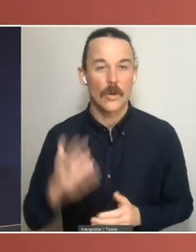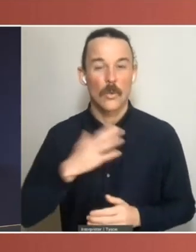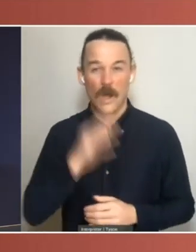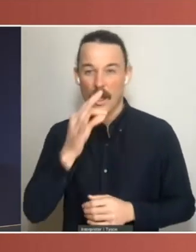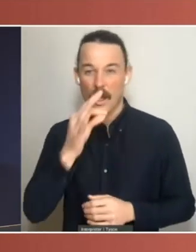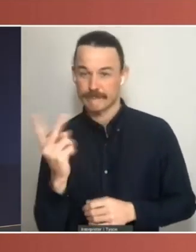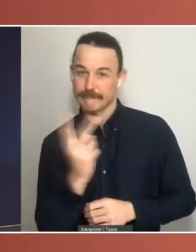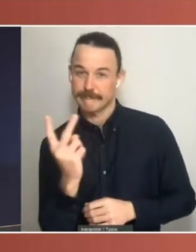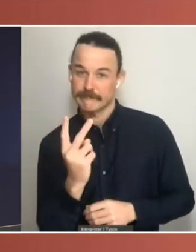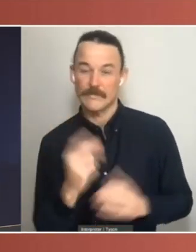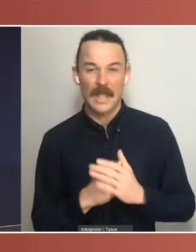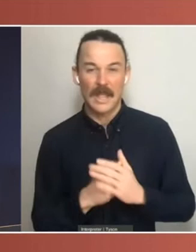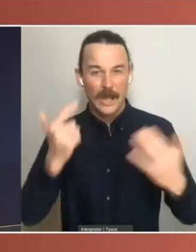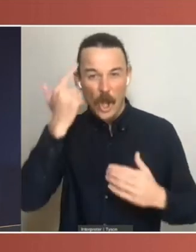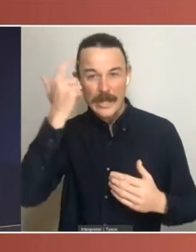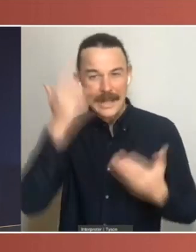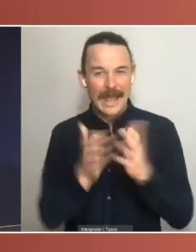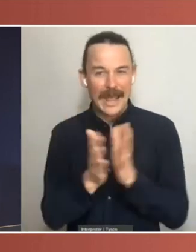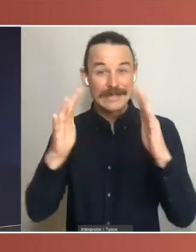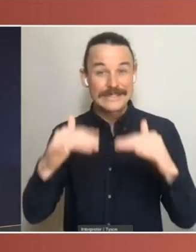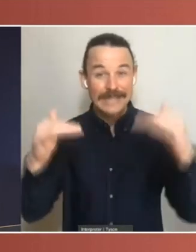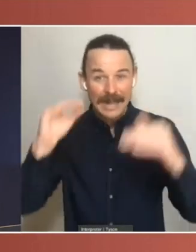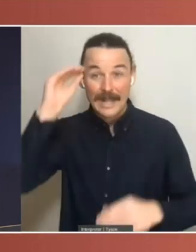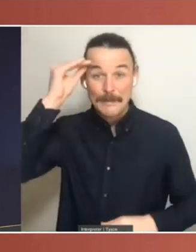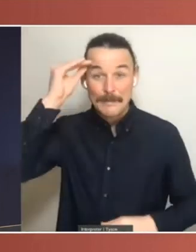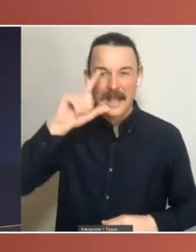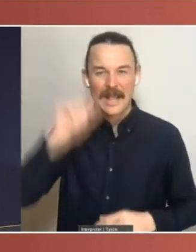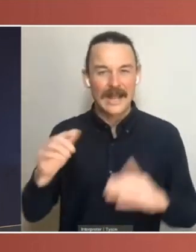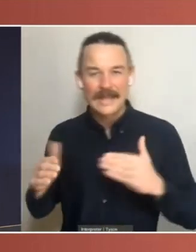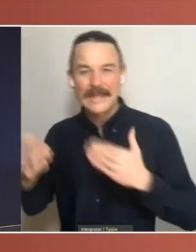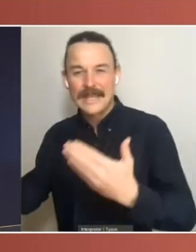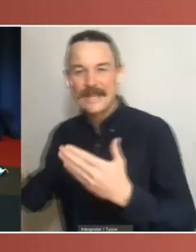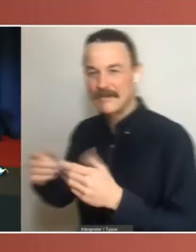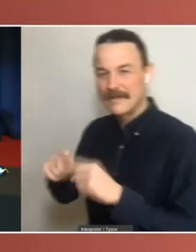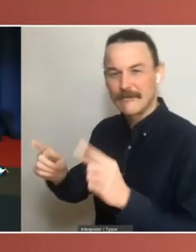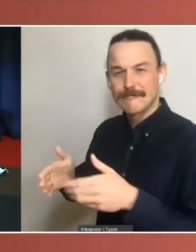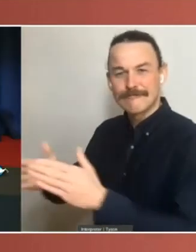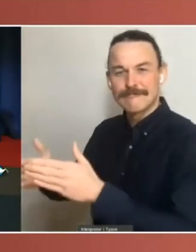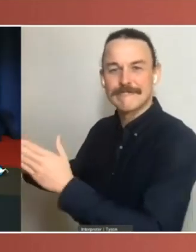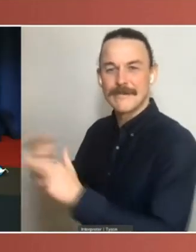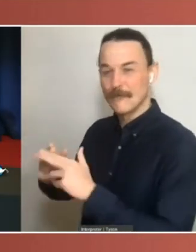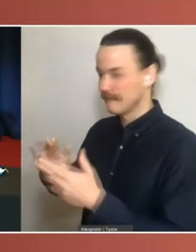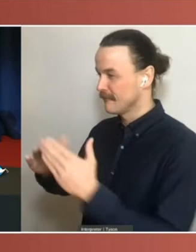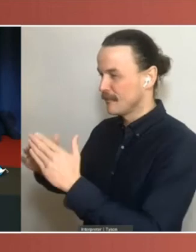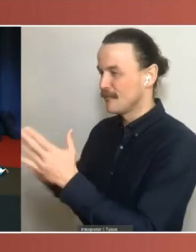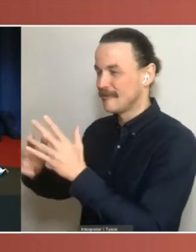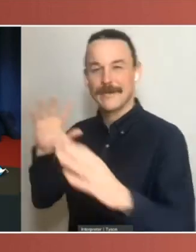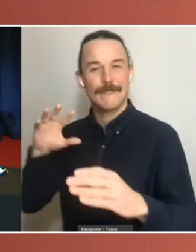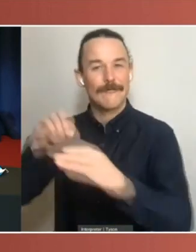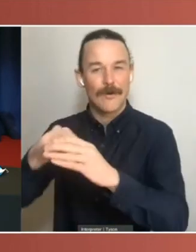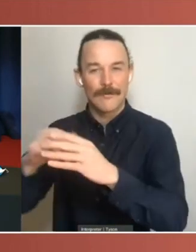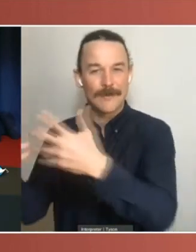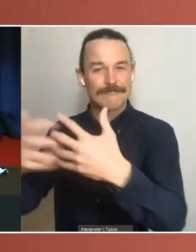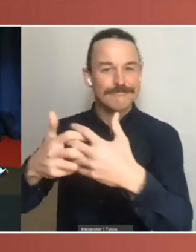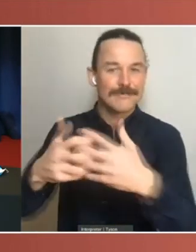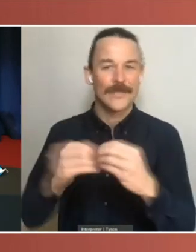Senate and its committees could provide different ways for the community to engage in its work? We have standard ways, I